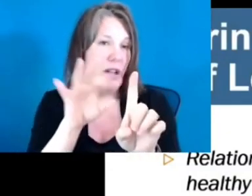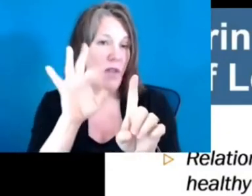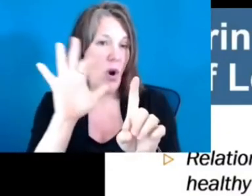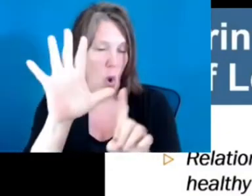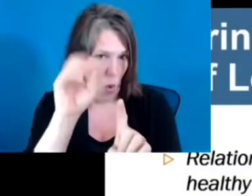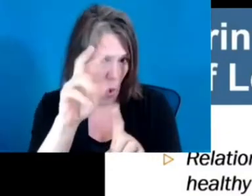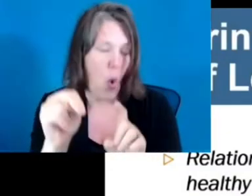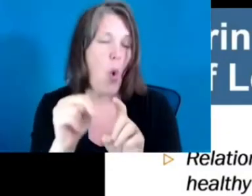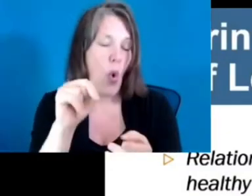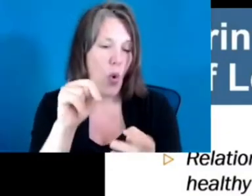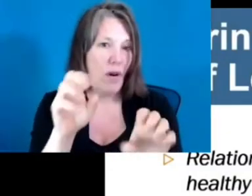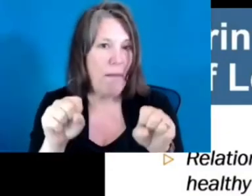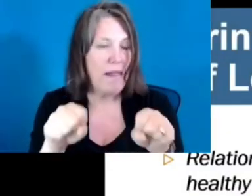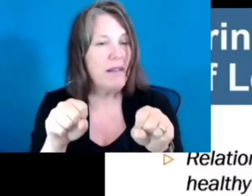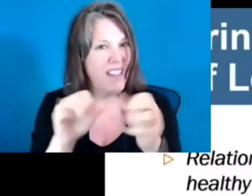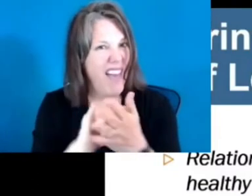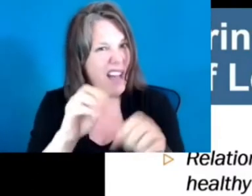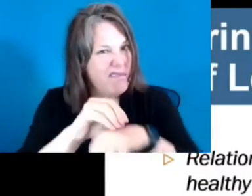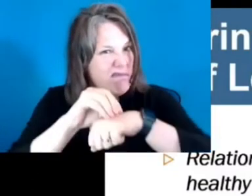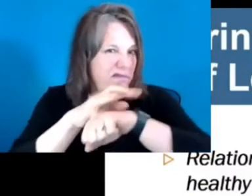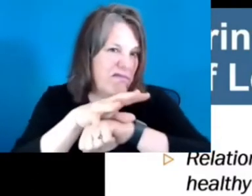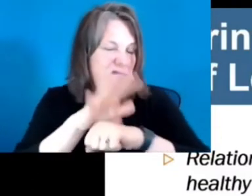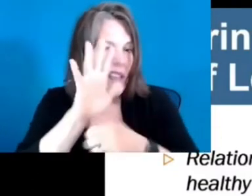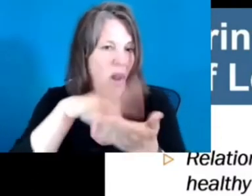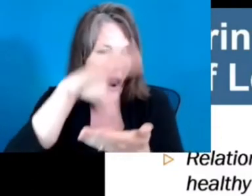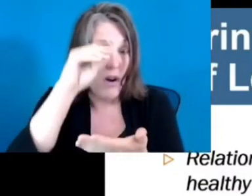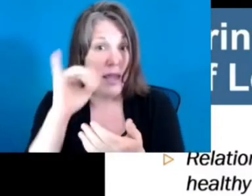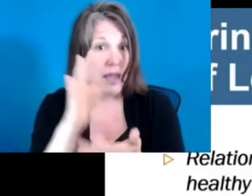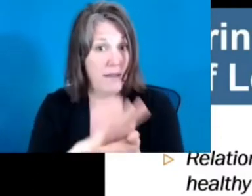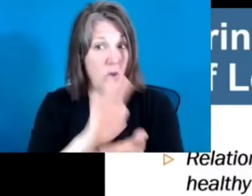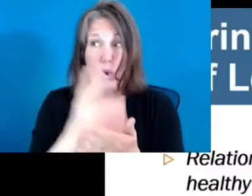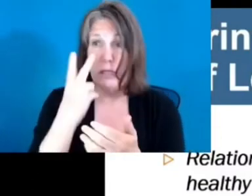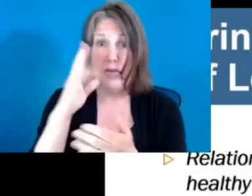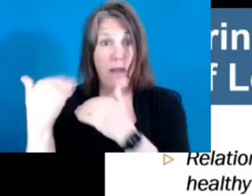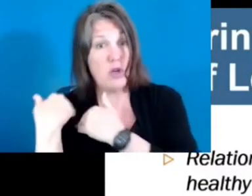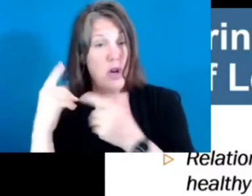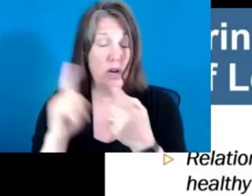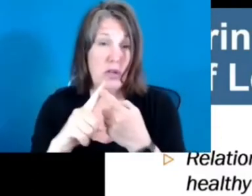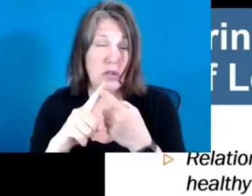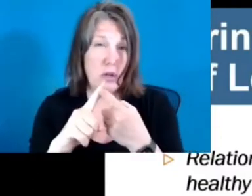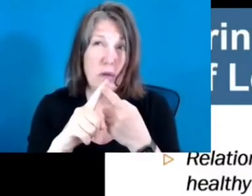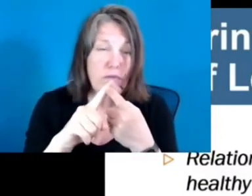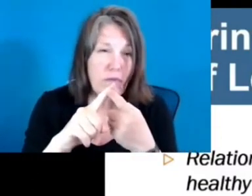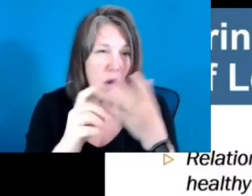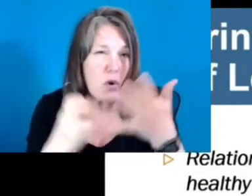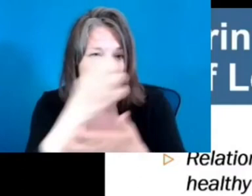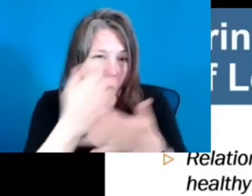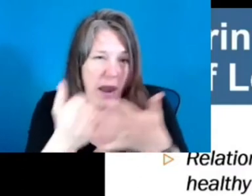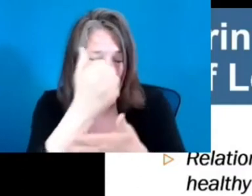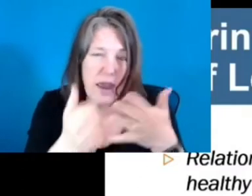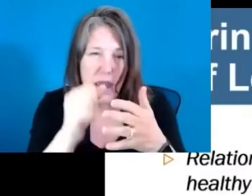their charge as ranking and sorting, rating and grading, telling students and everyone else who's above, who's below